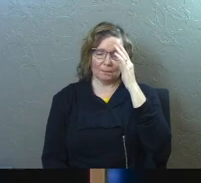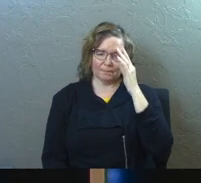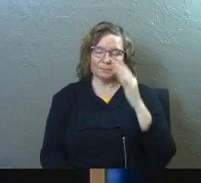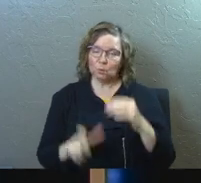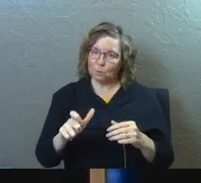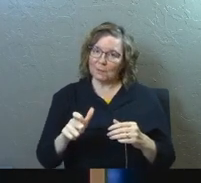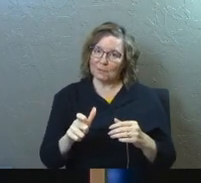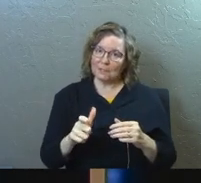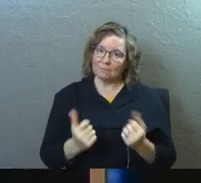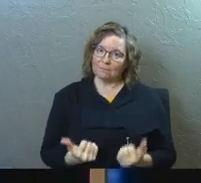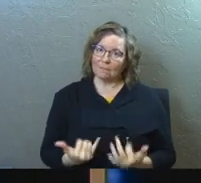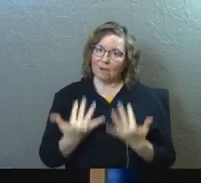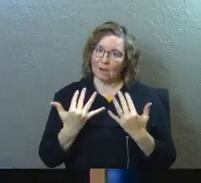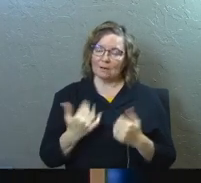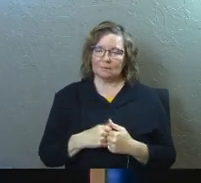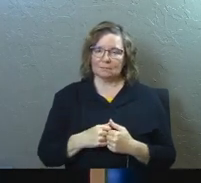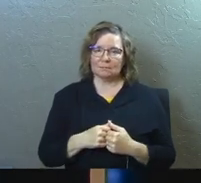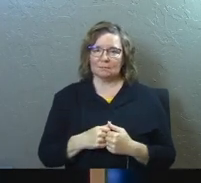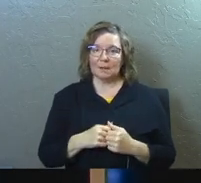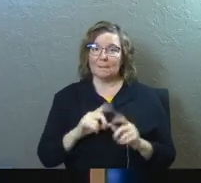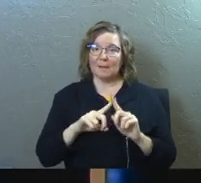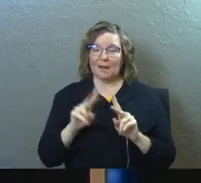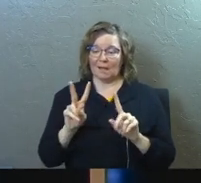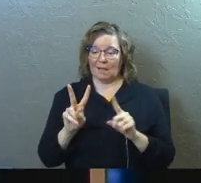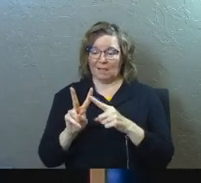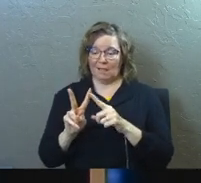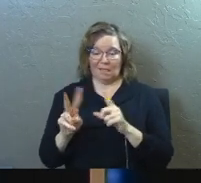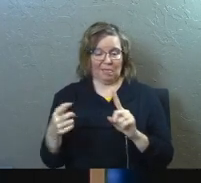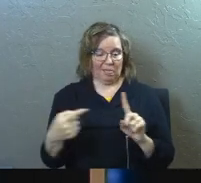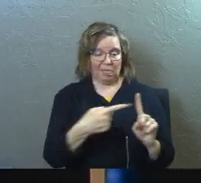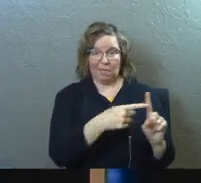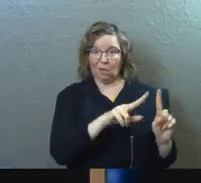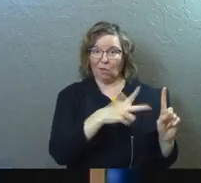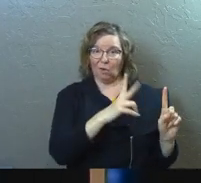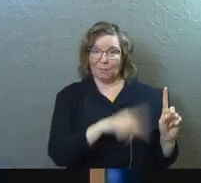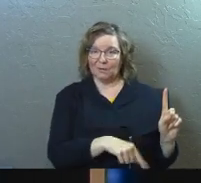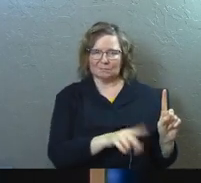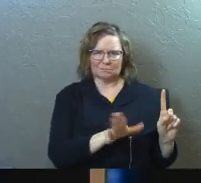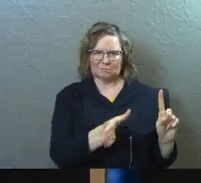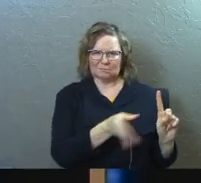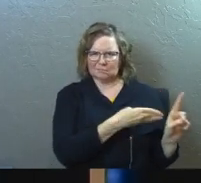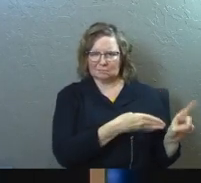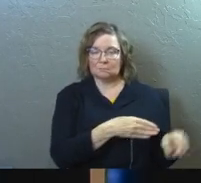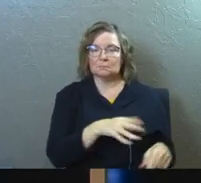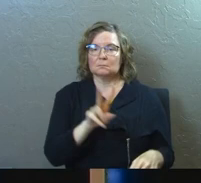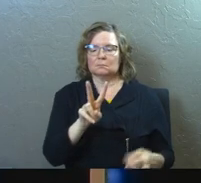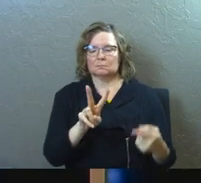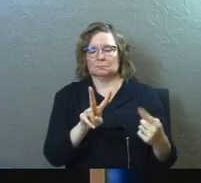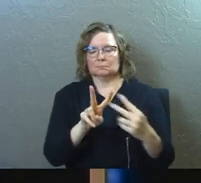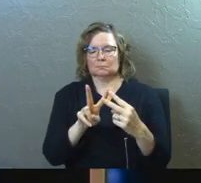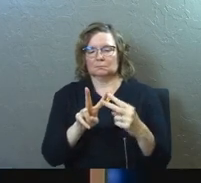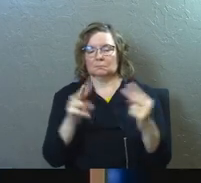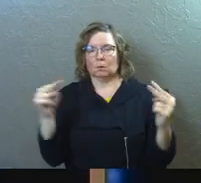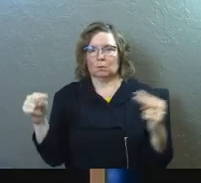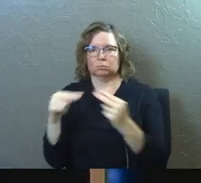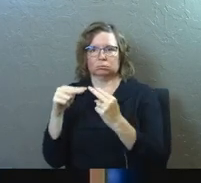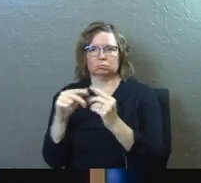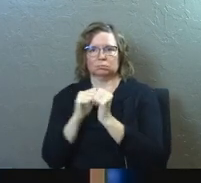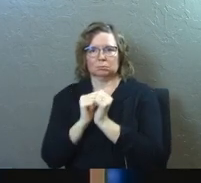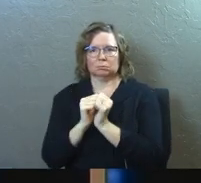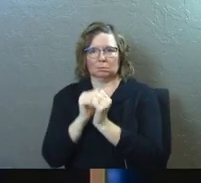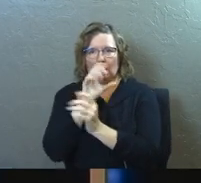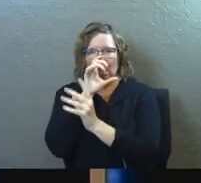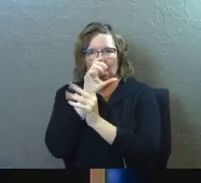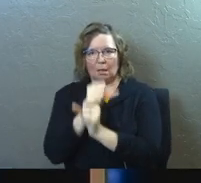You need the fire. Be intoxicated with the right person. So I'm going to go back to the two central verbs in this passage.